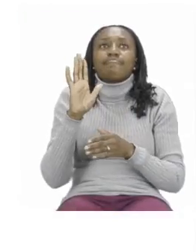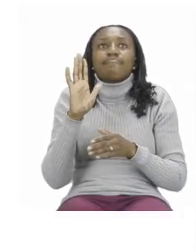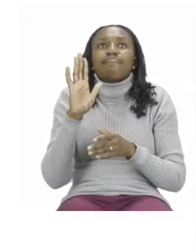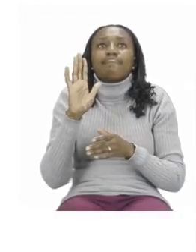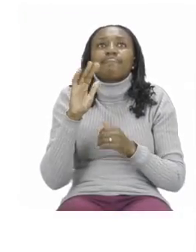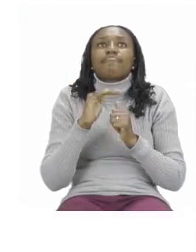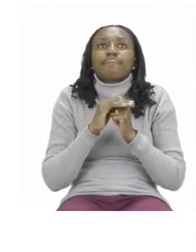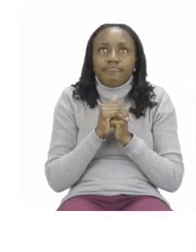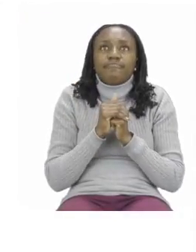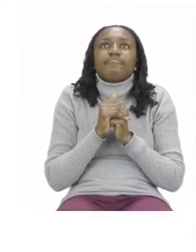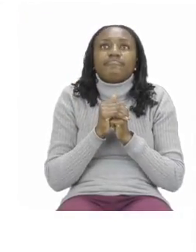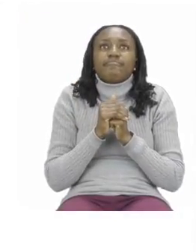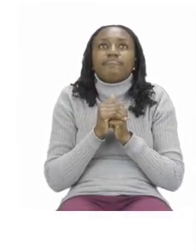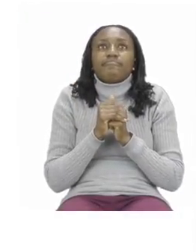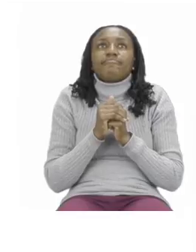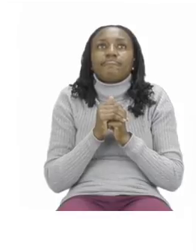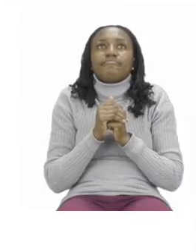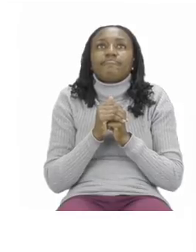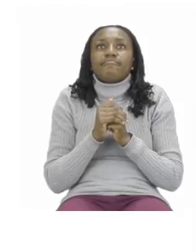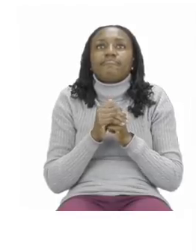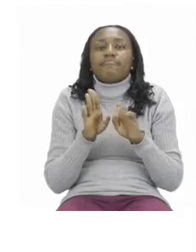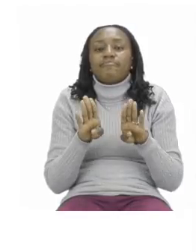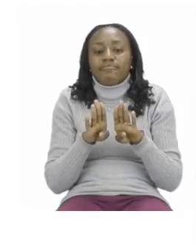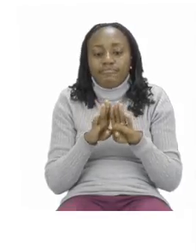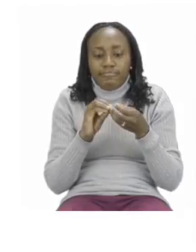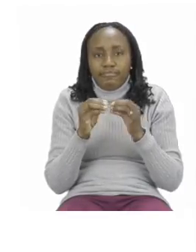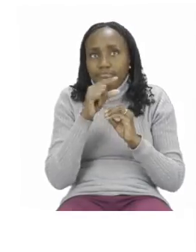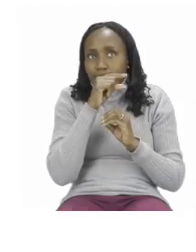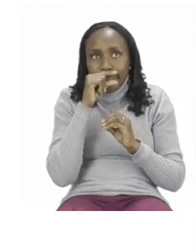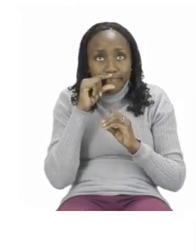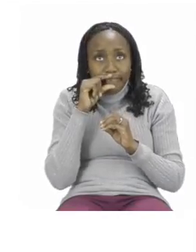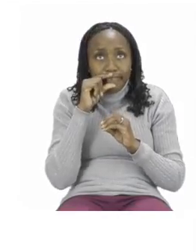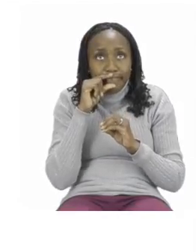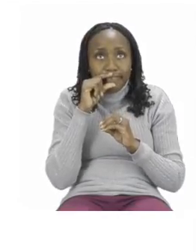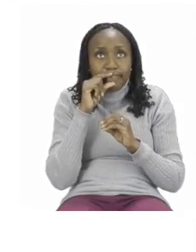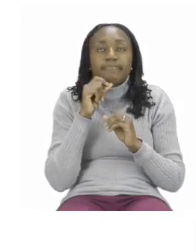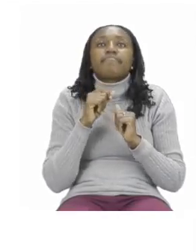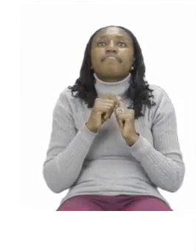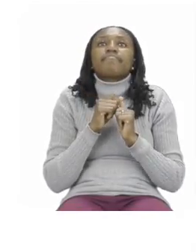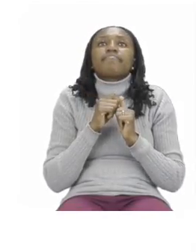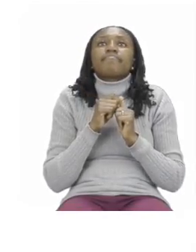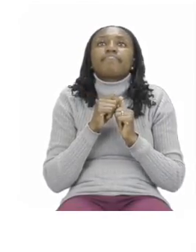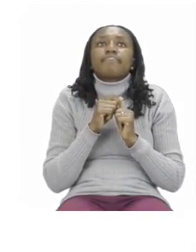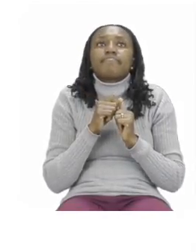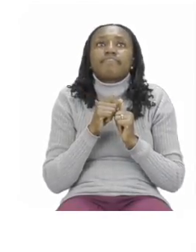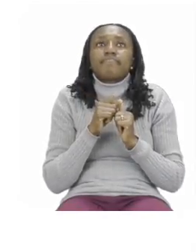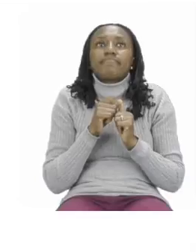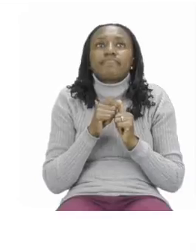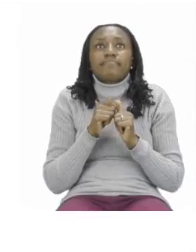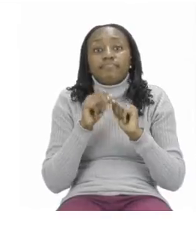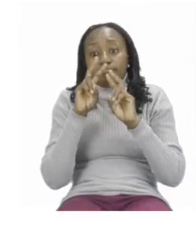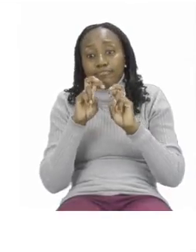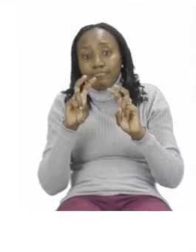five we're going to be doing our number names. But not just any number names boys and girls we're going to do a search.